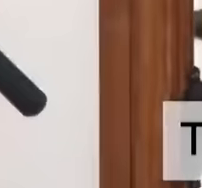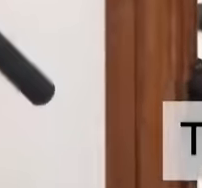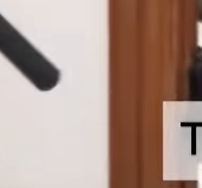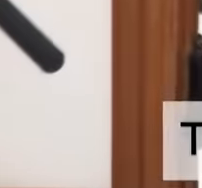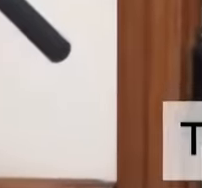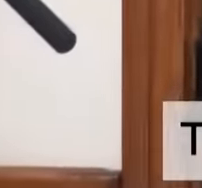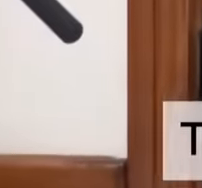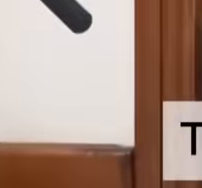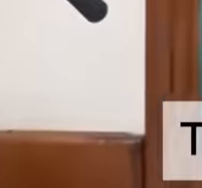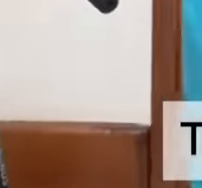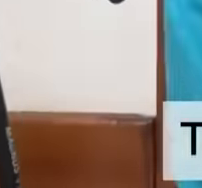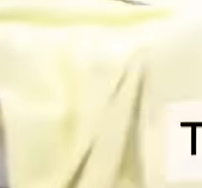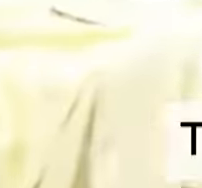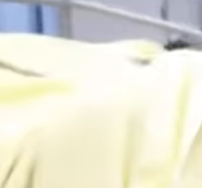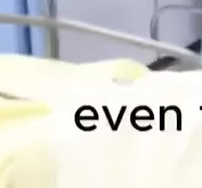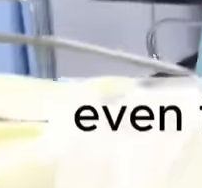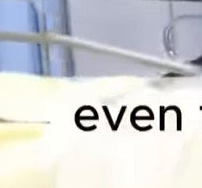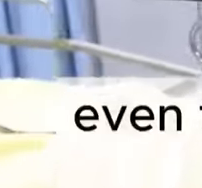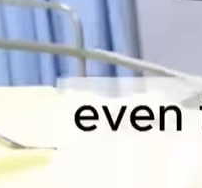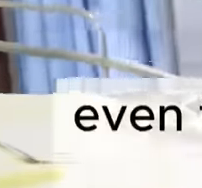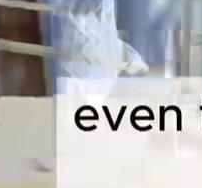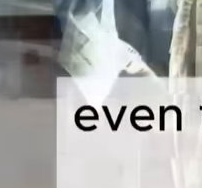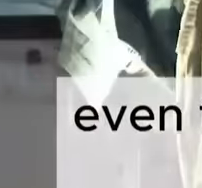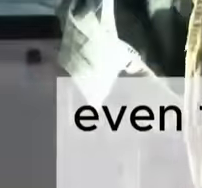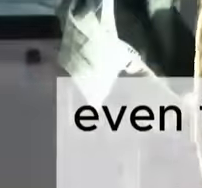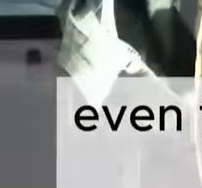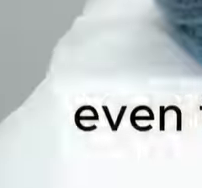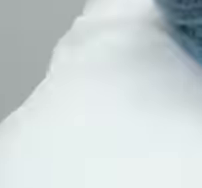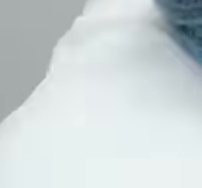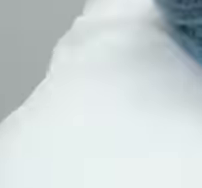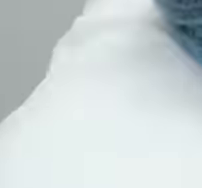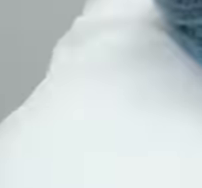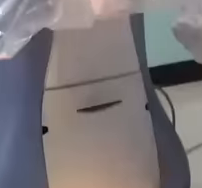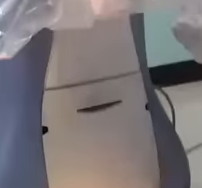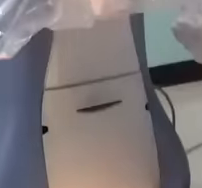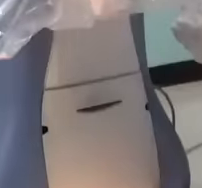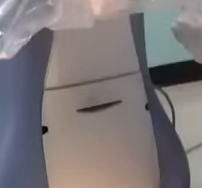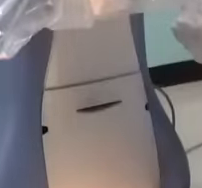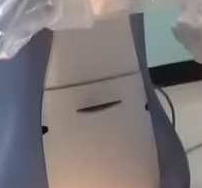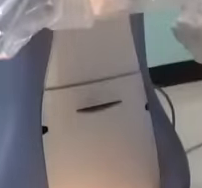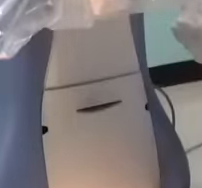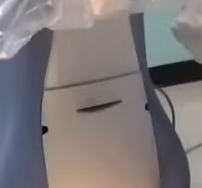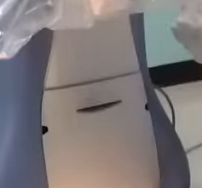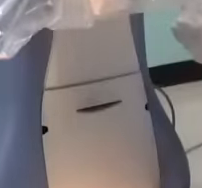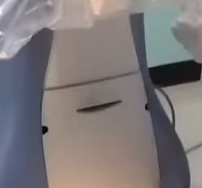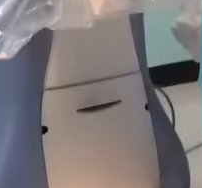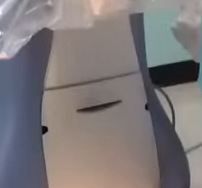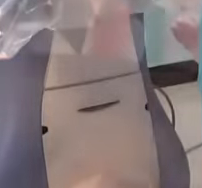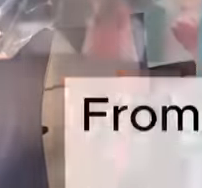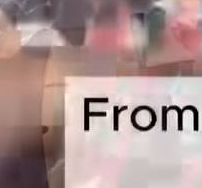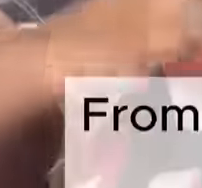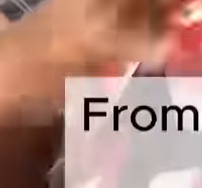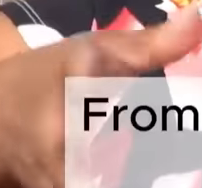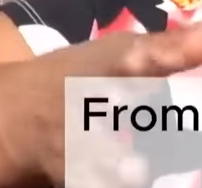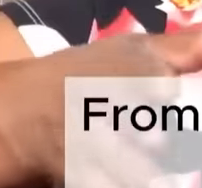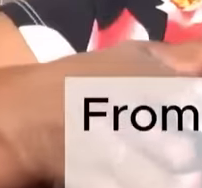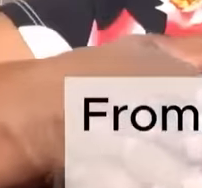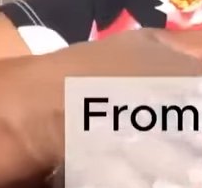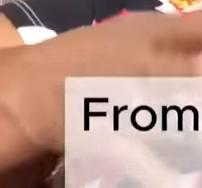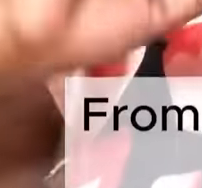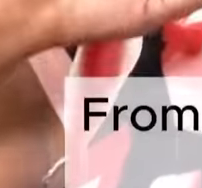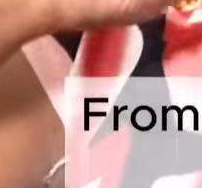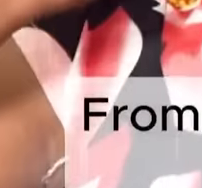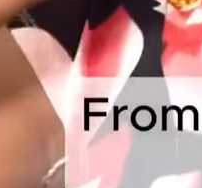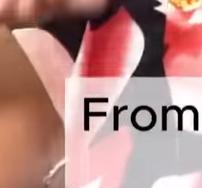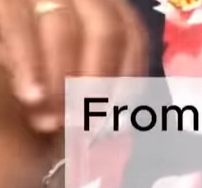The staff her name was really good. Even the girl, when she was called me to the room, she hugged me up, paring me go. From the time I returned